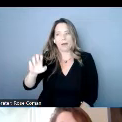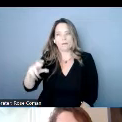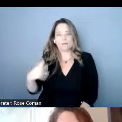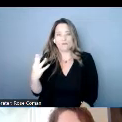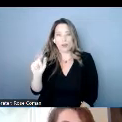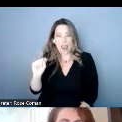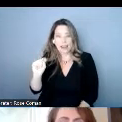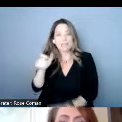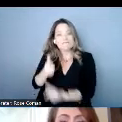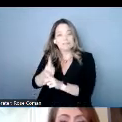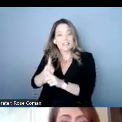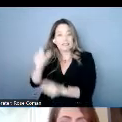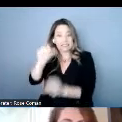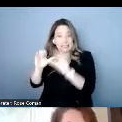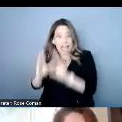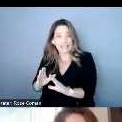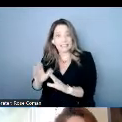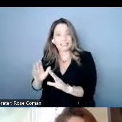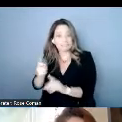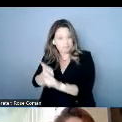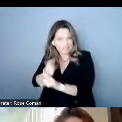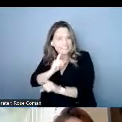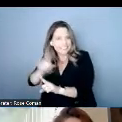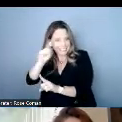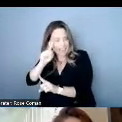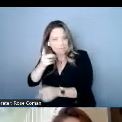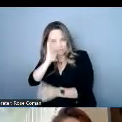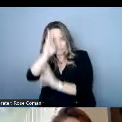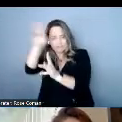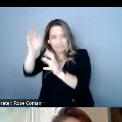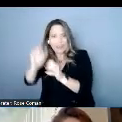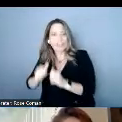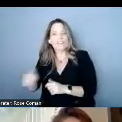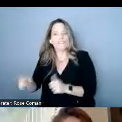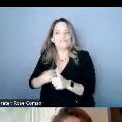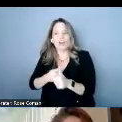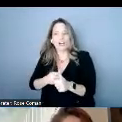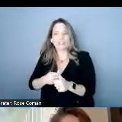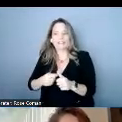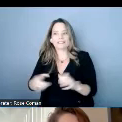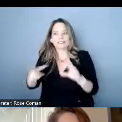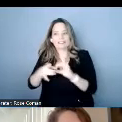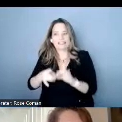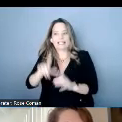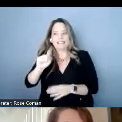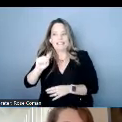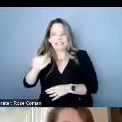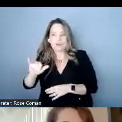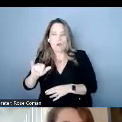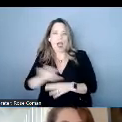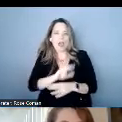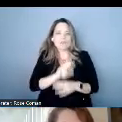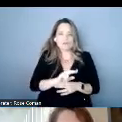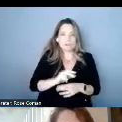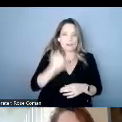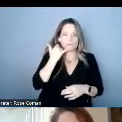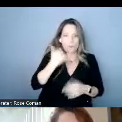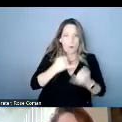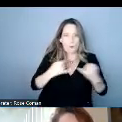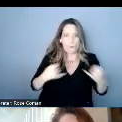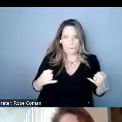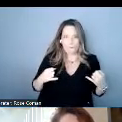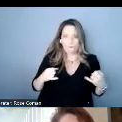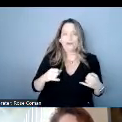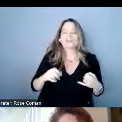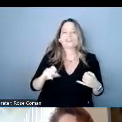tty which was compatible with phone lines instead of radio and this is what allowed the deaf and hard of hearing individuals to have access to the phone